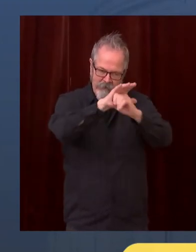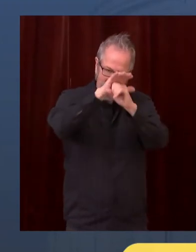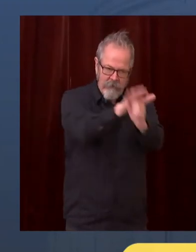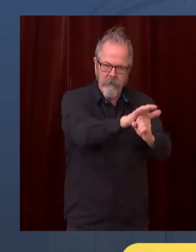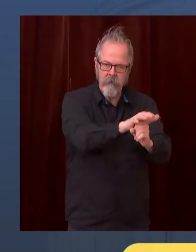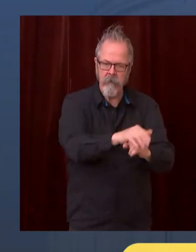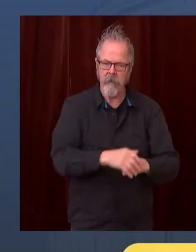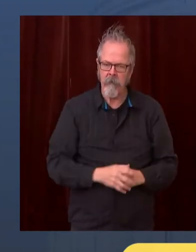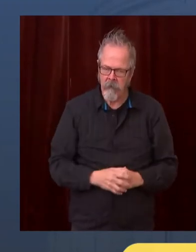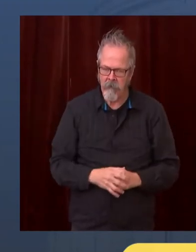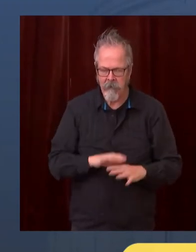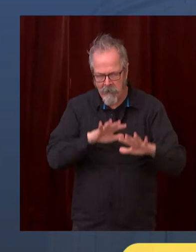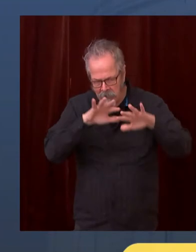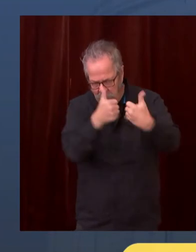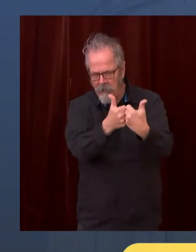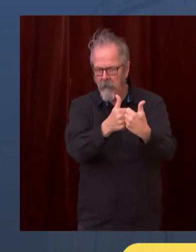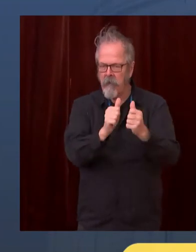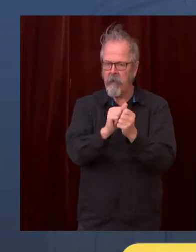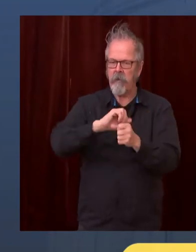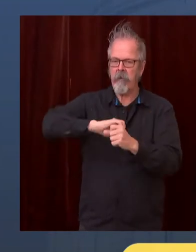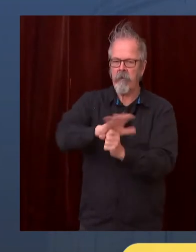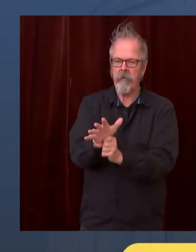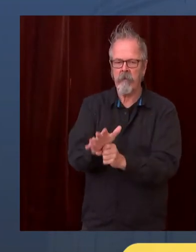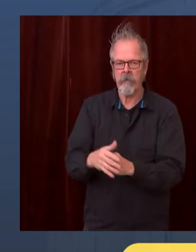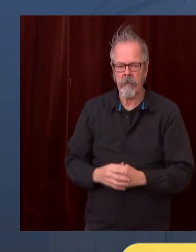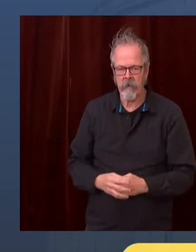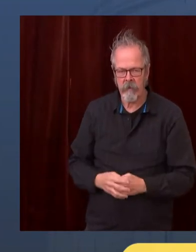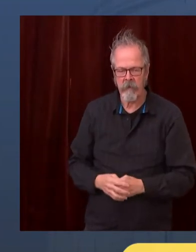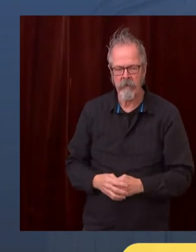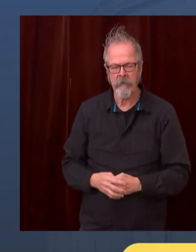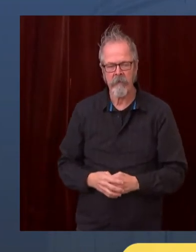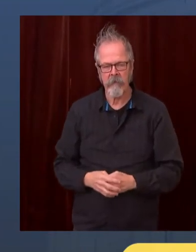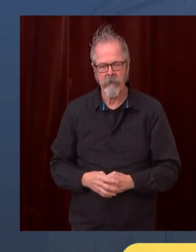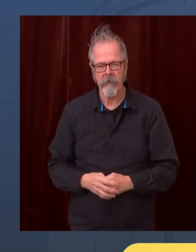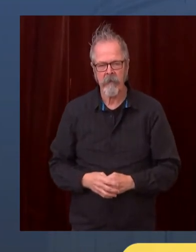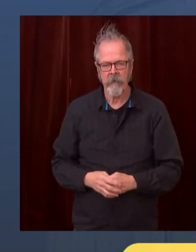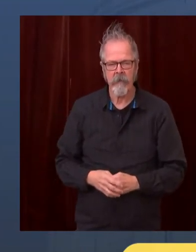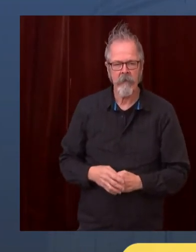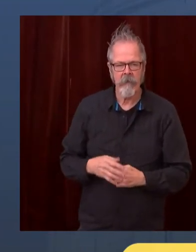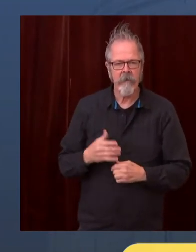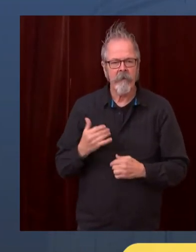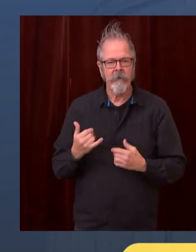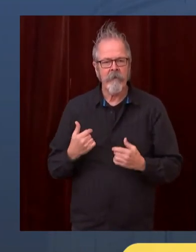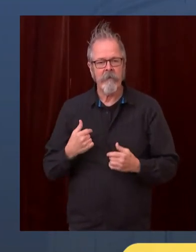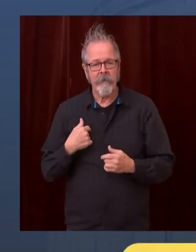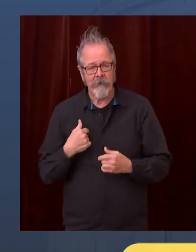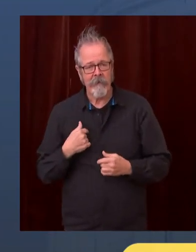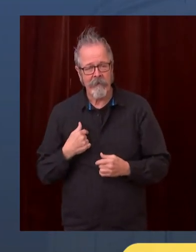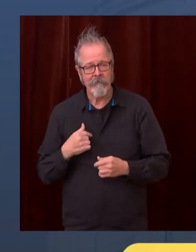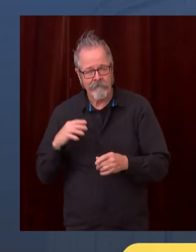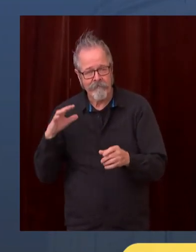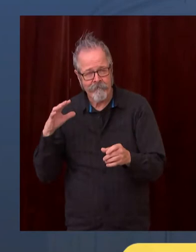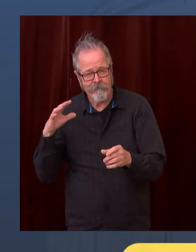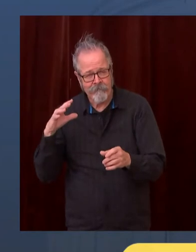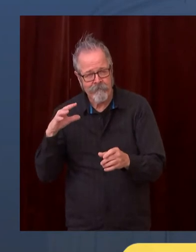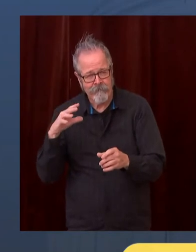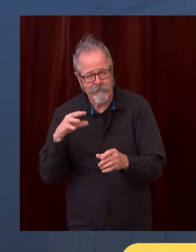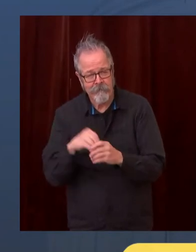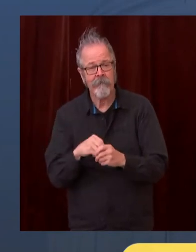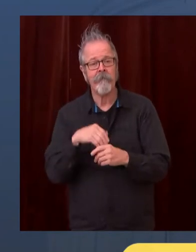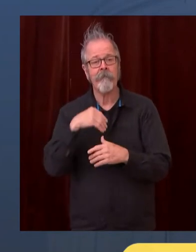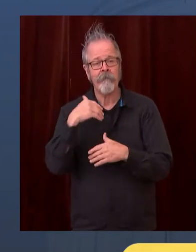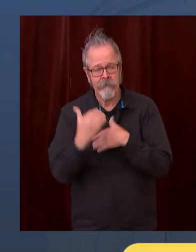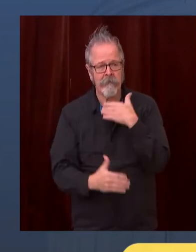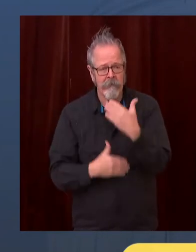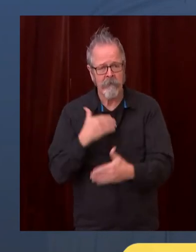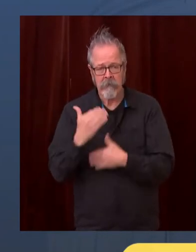working on. But I will tell you that I've been impressed by the incredible assertiveness and the responsiveness that